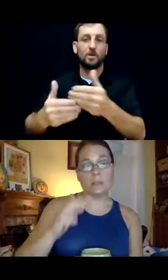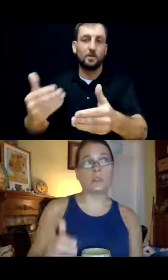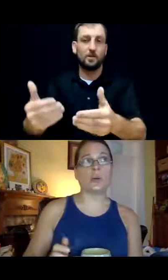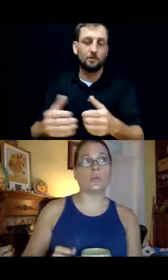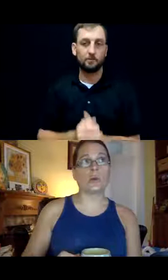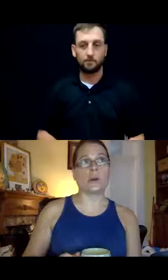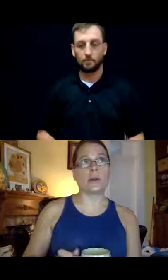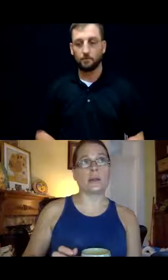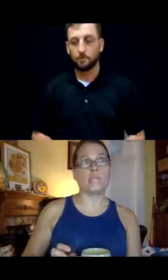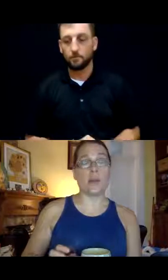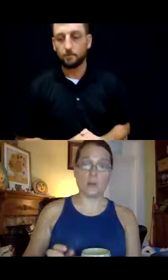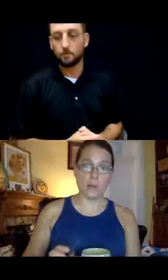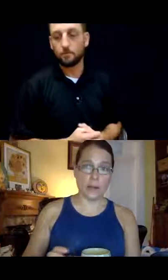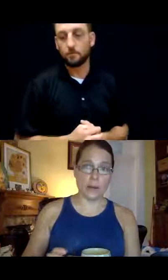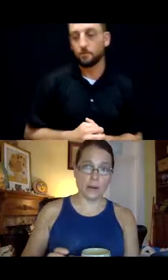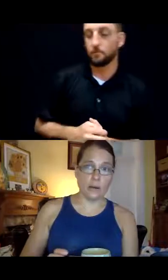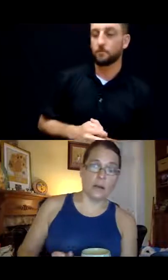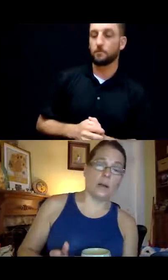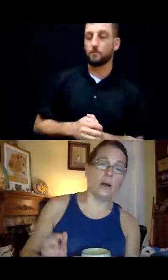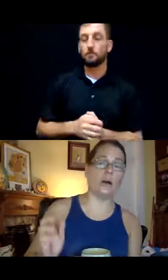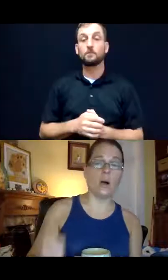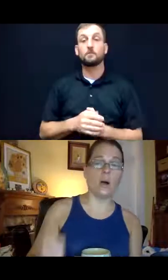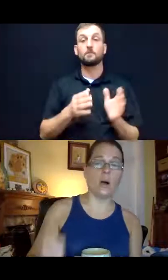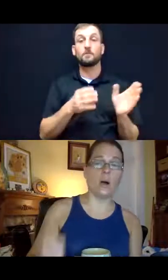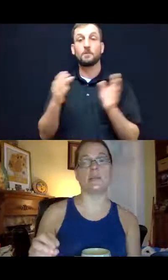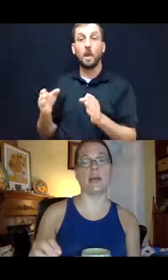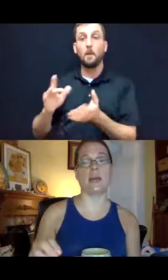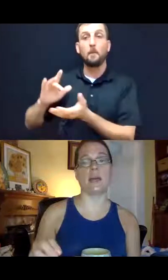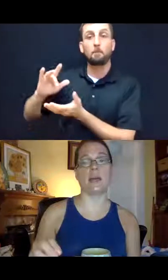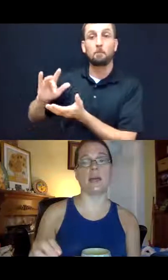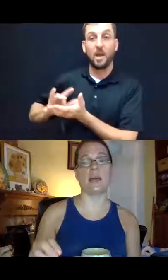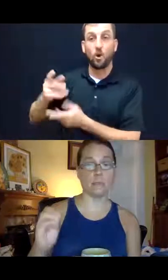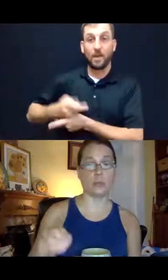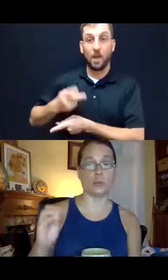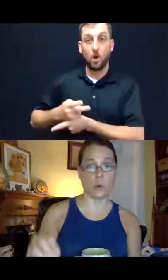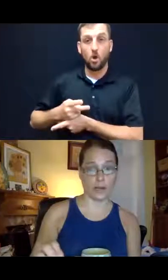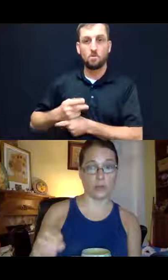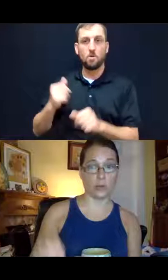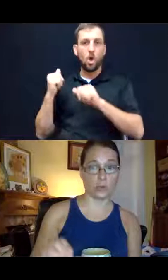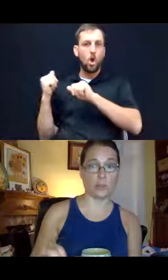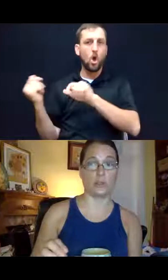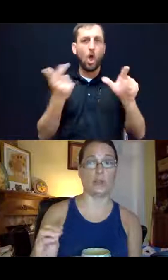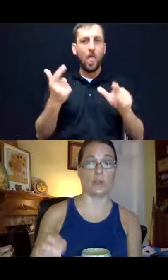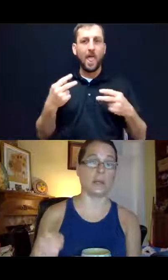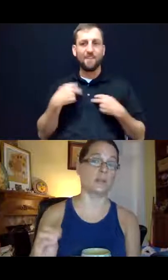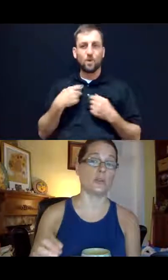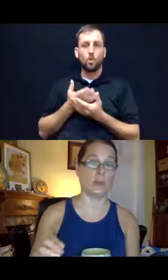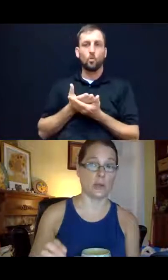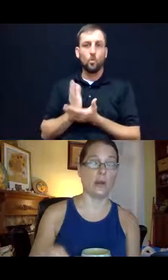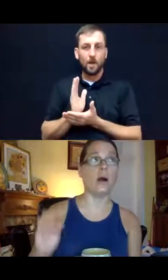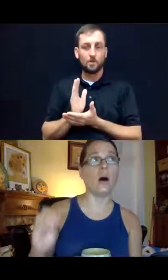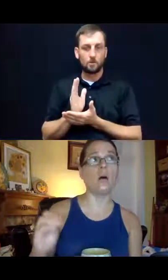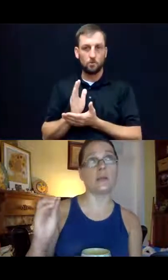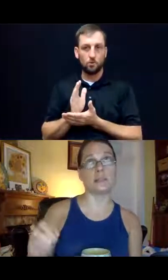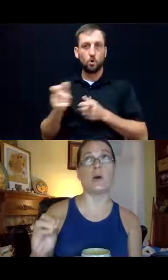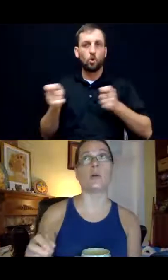So regarding medical care, all persons have a fundamental right to control decisions relating to their mental care.